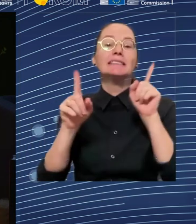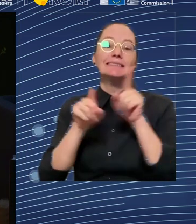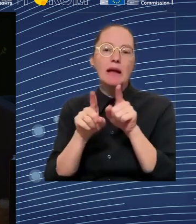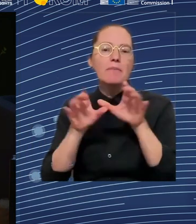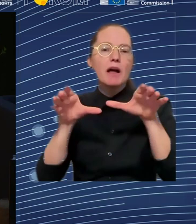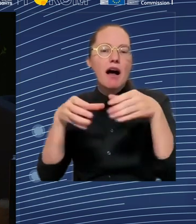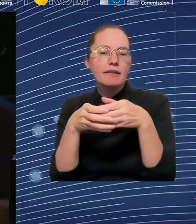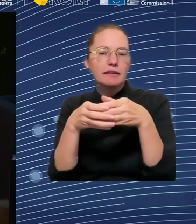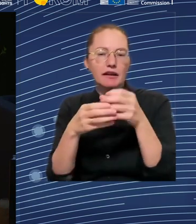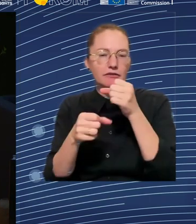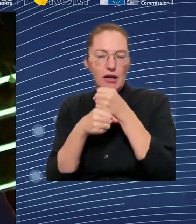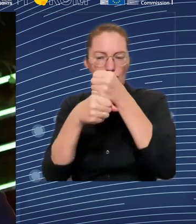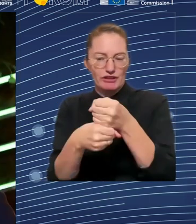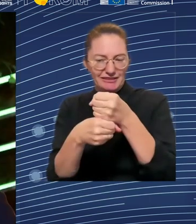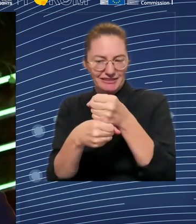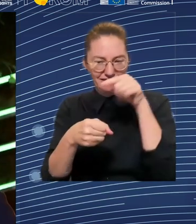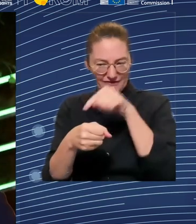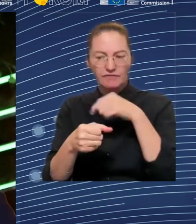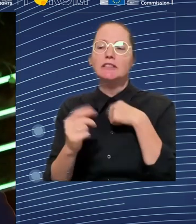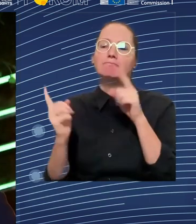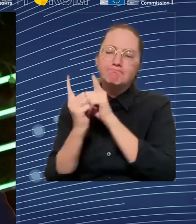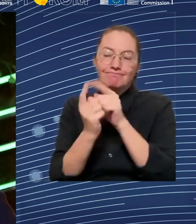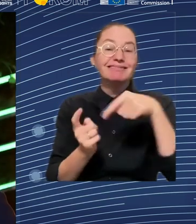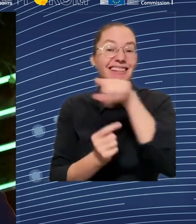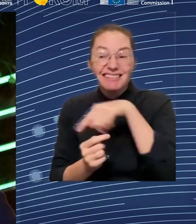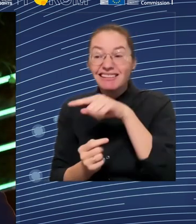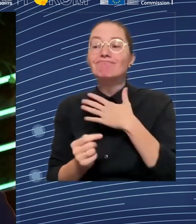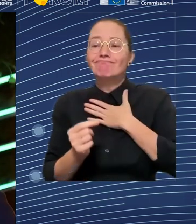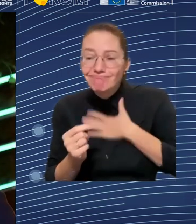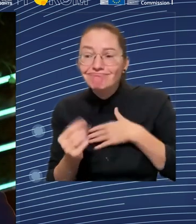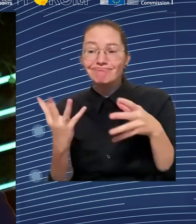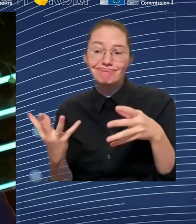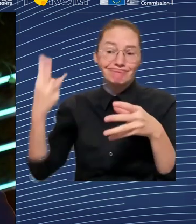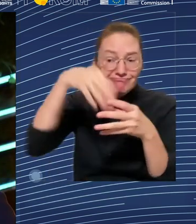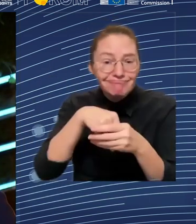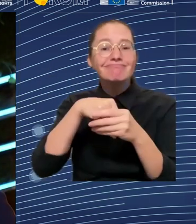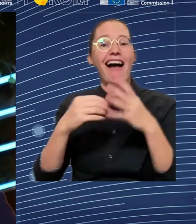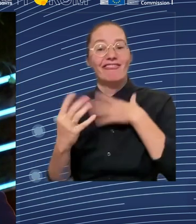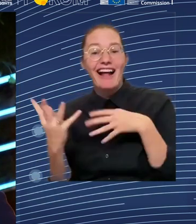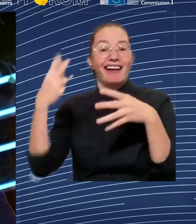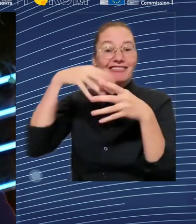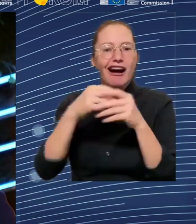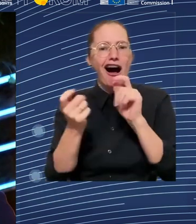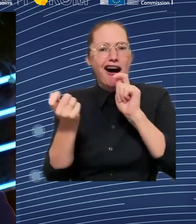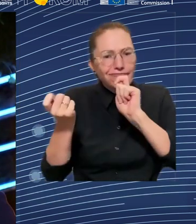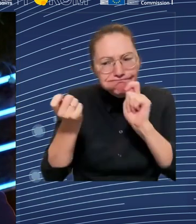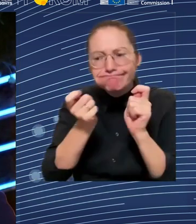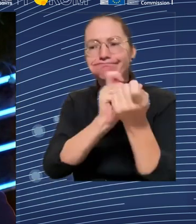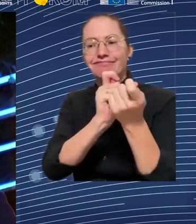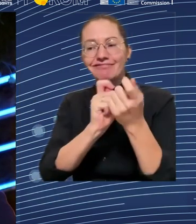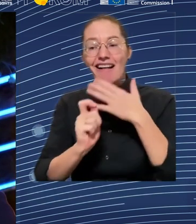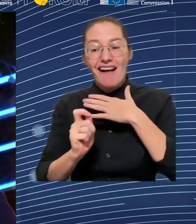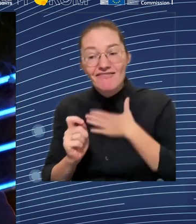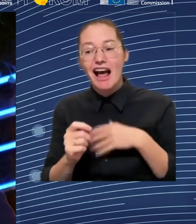that they can succeed. And they can't get it. They can't get the time off. Or they can't get to the course. So that